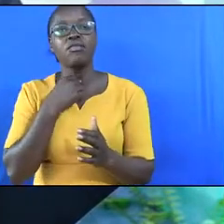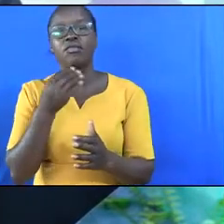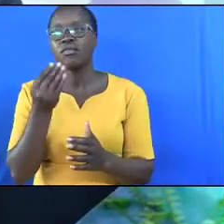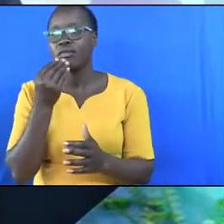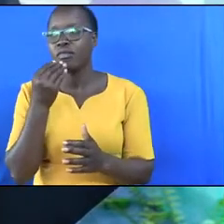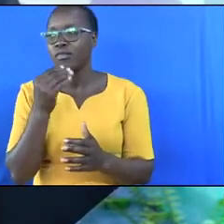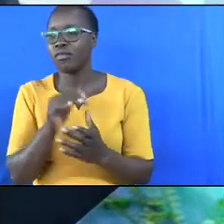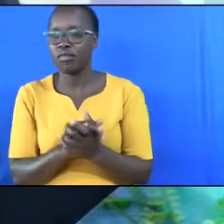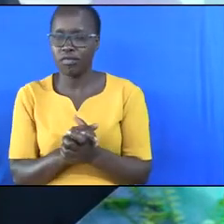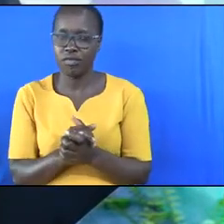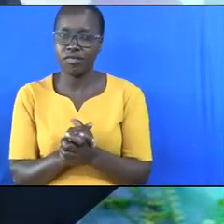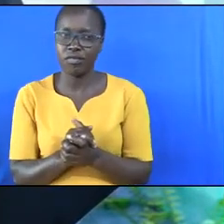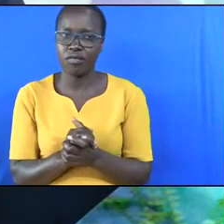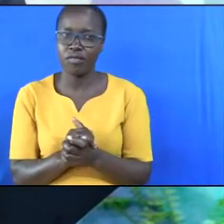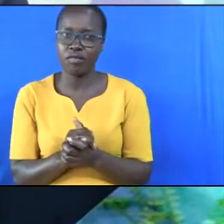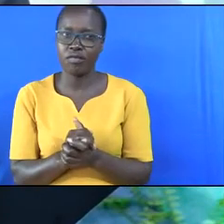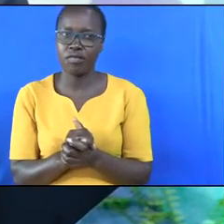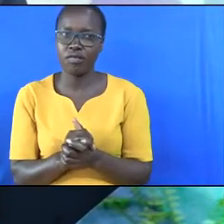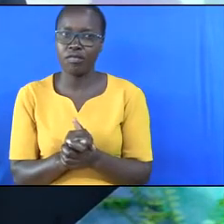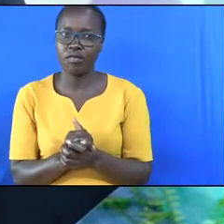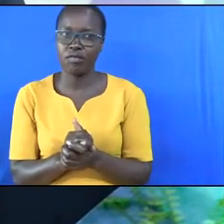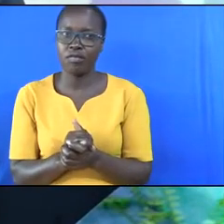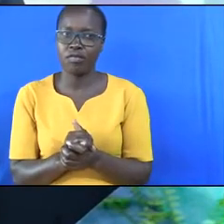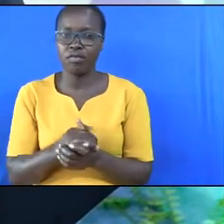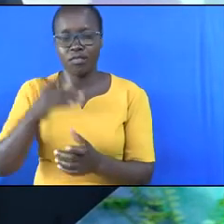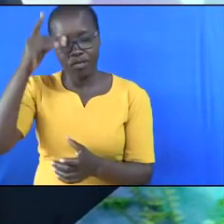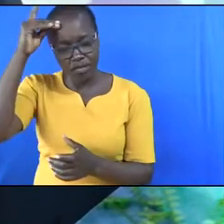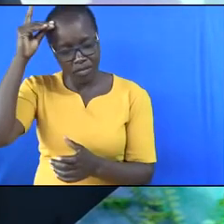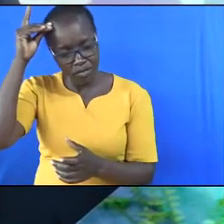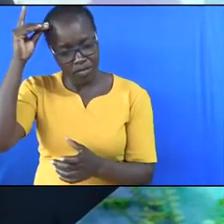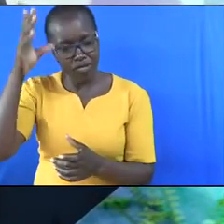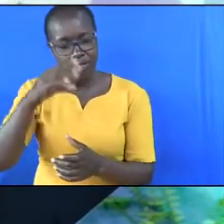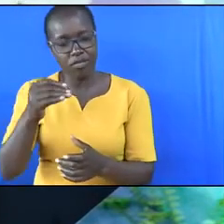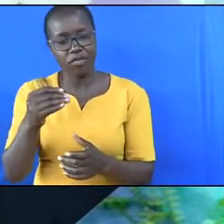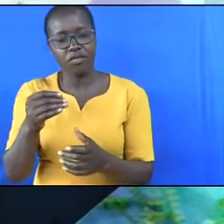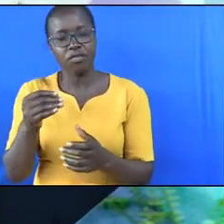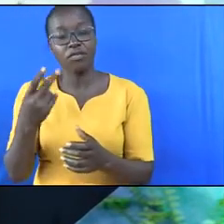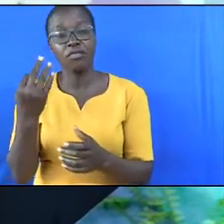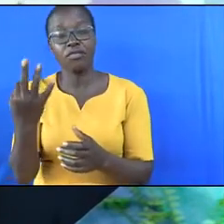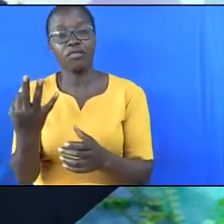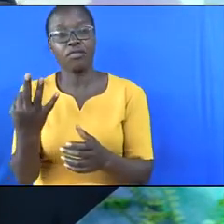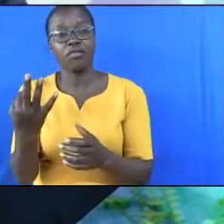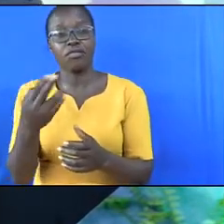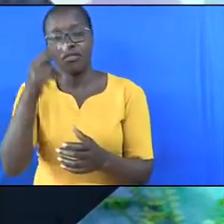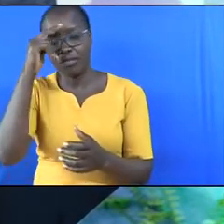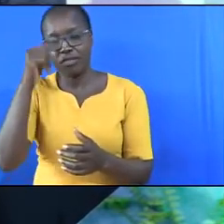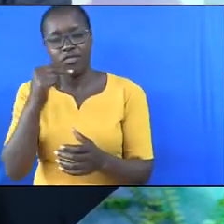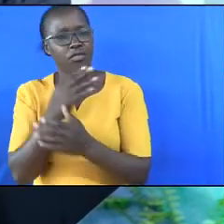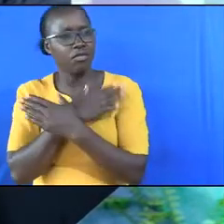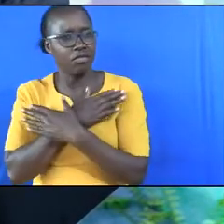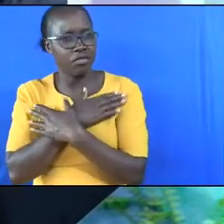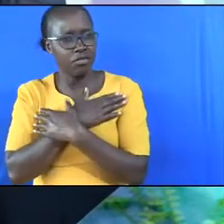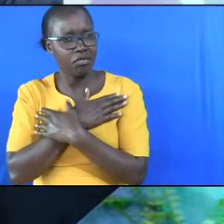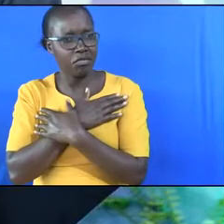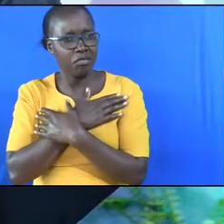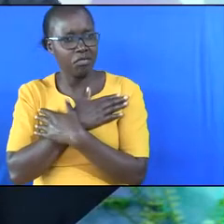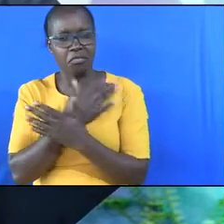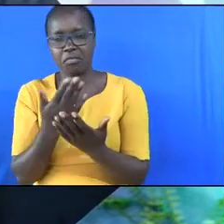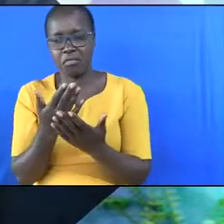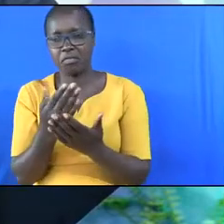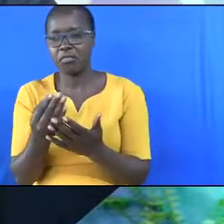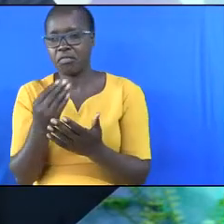were tempted by appetite. Daniel and his three Hebrew friends were tempted by appetite, and they overcame.